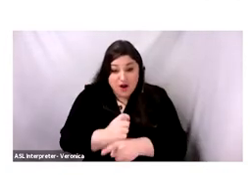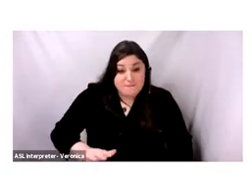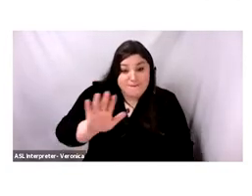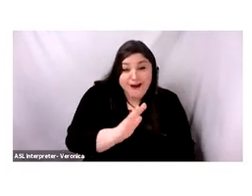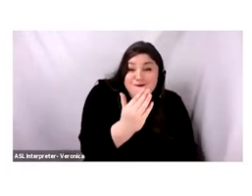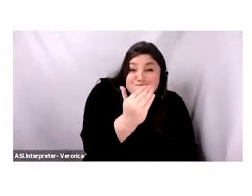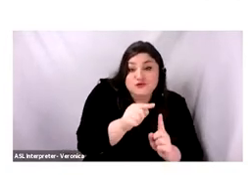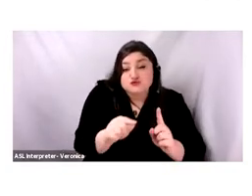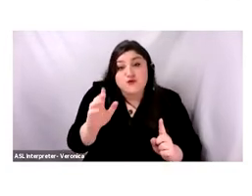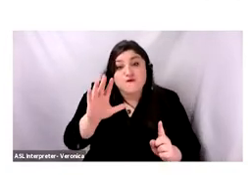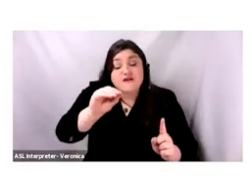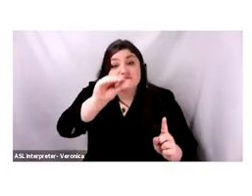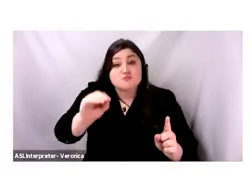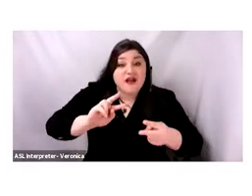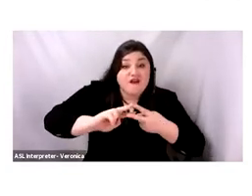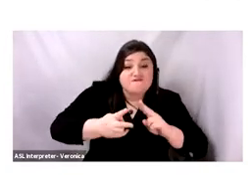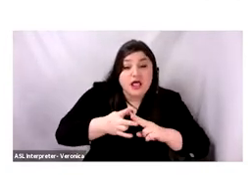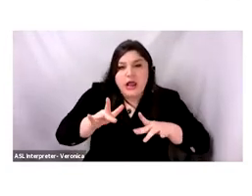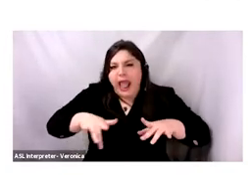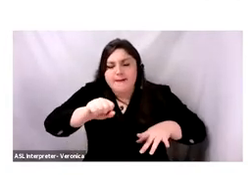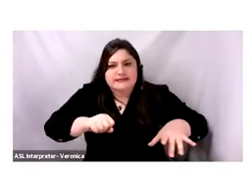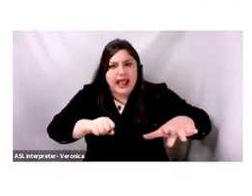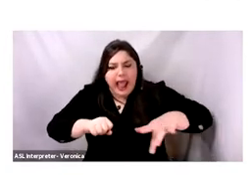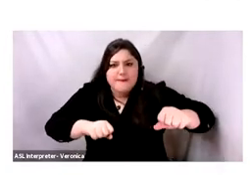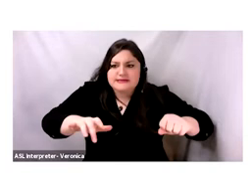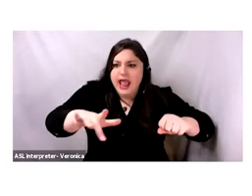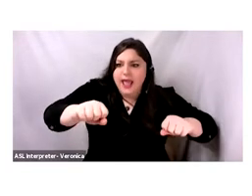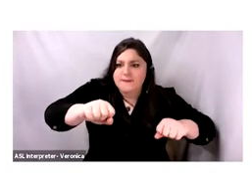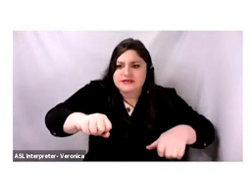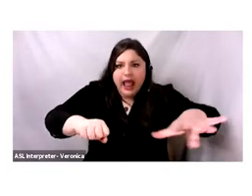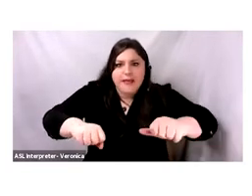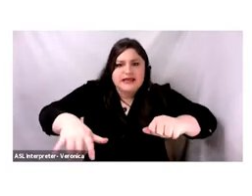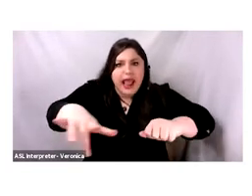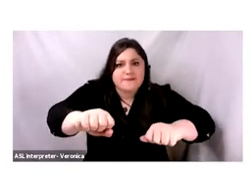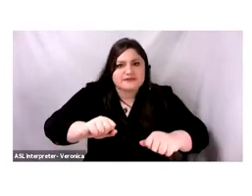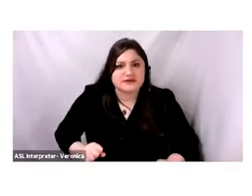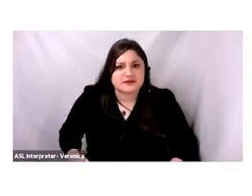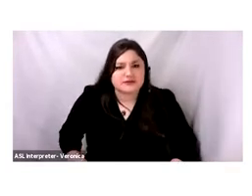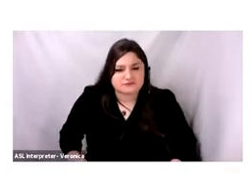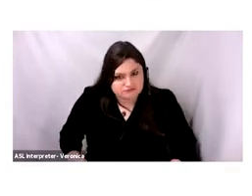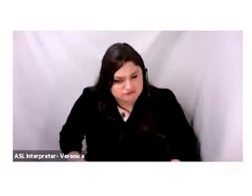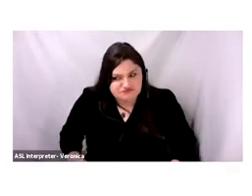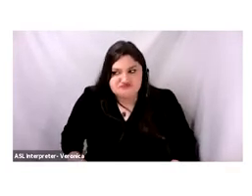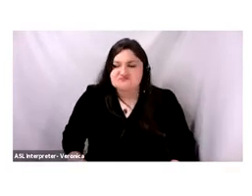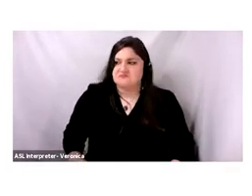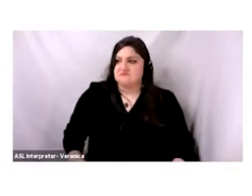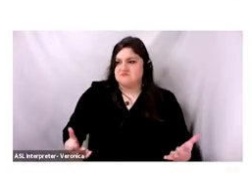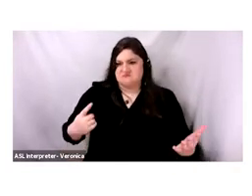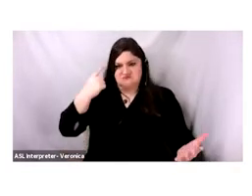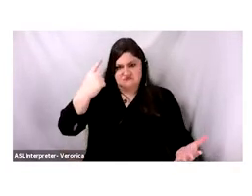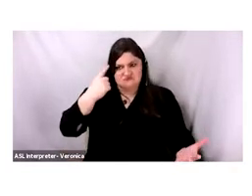of villages and towns emptied out in Mount Lebanon? So why, if they had all of these